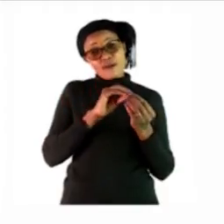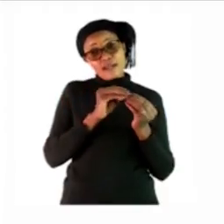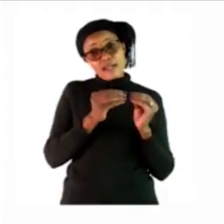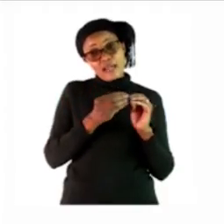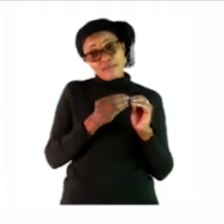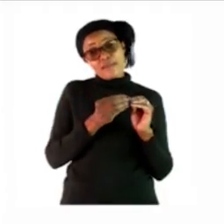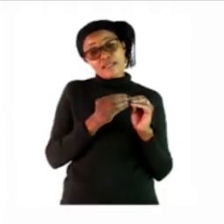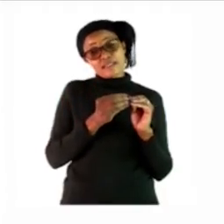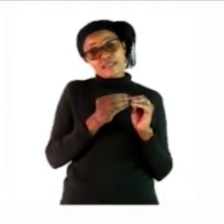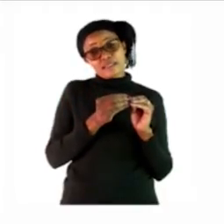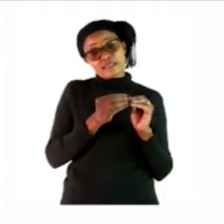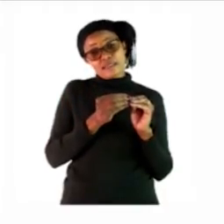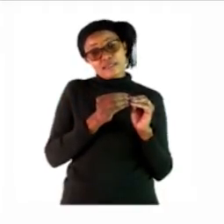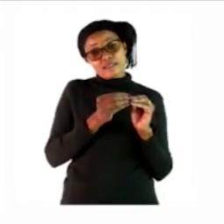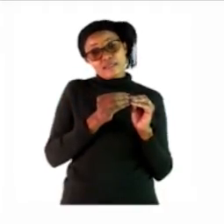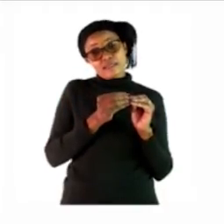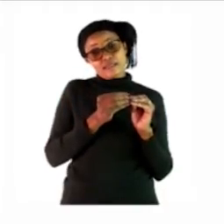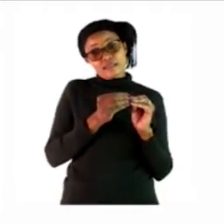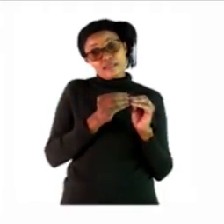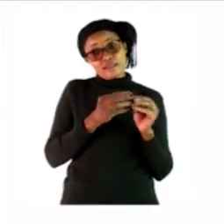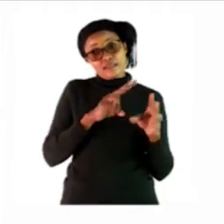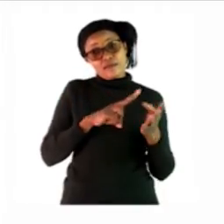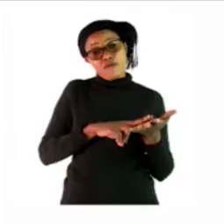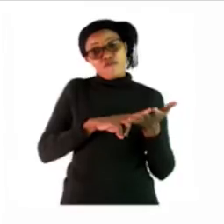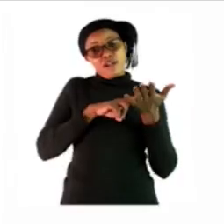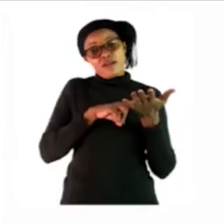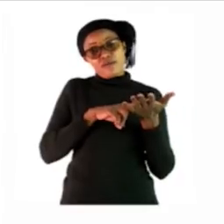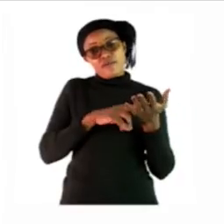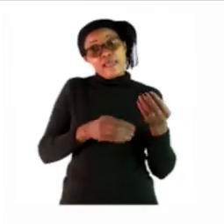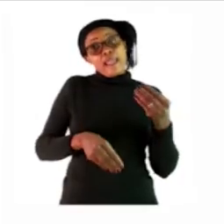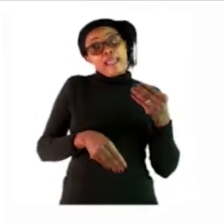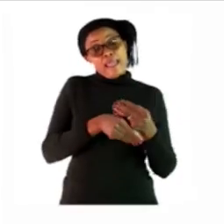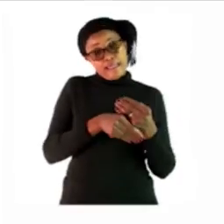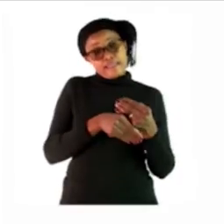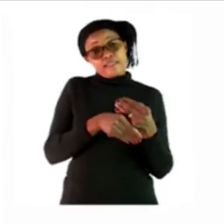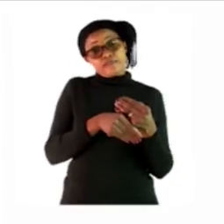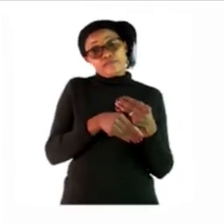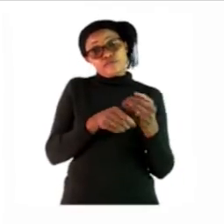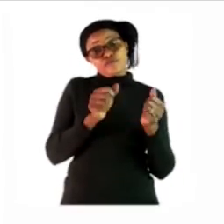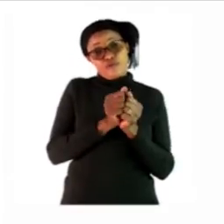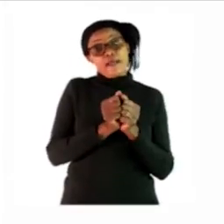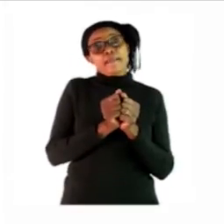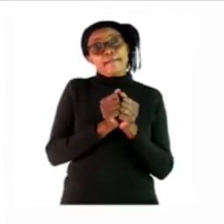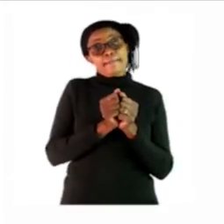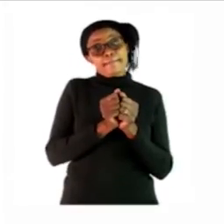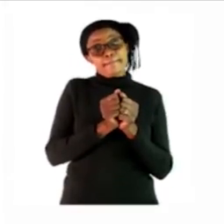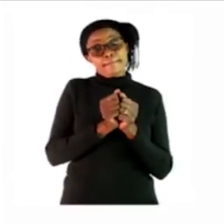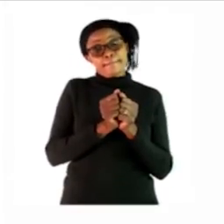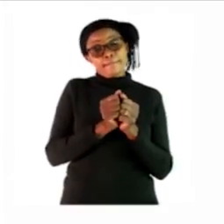values and then you must add it up so in that first box